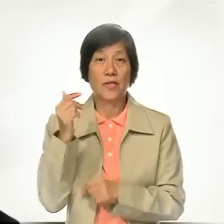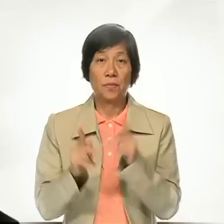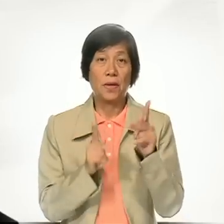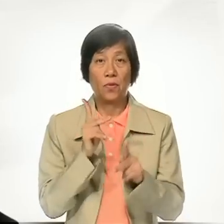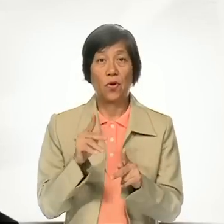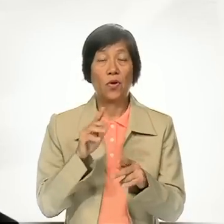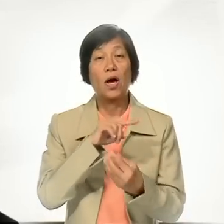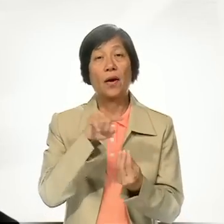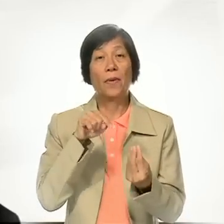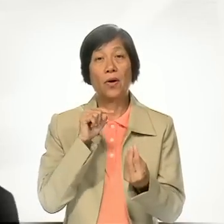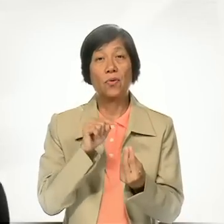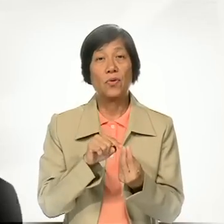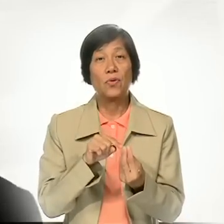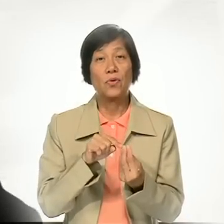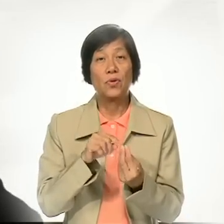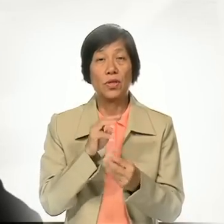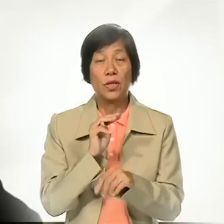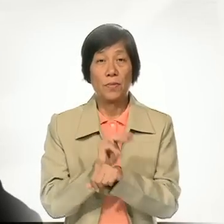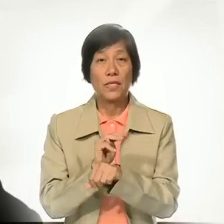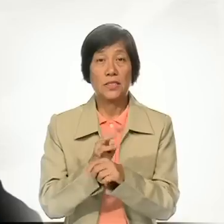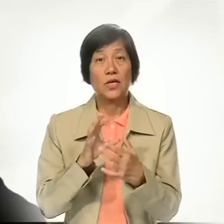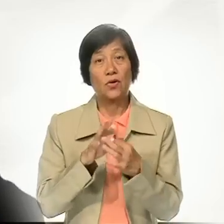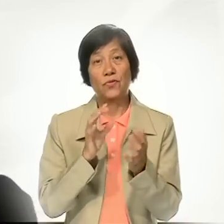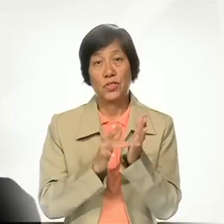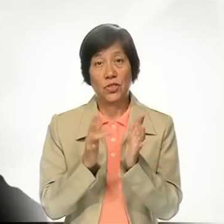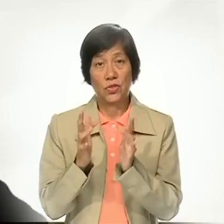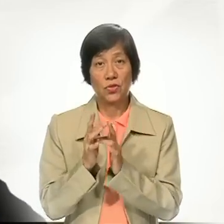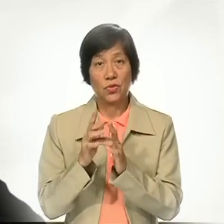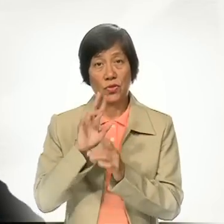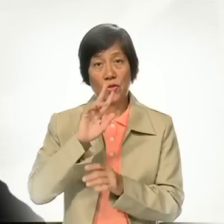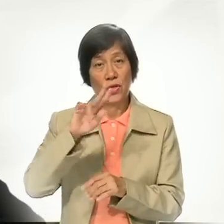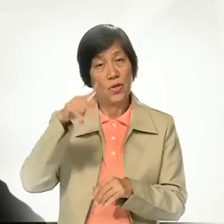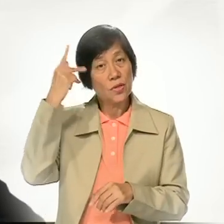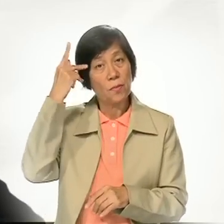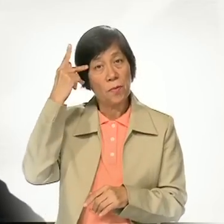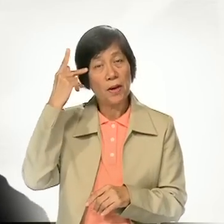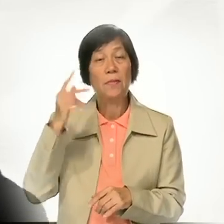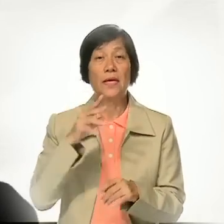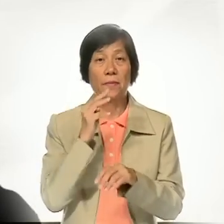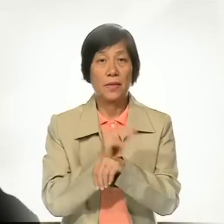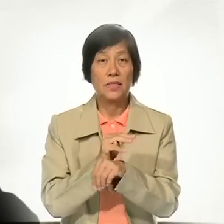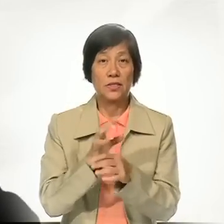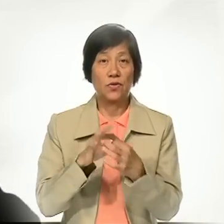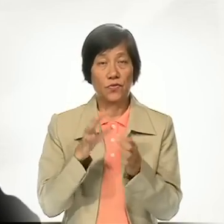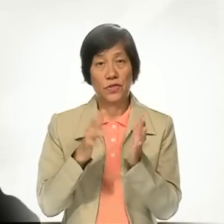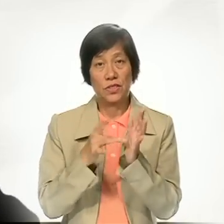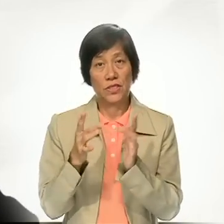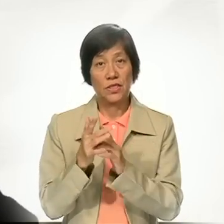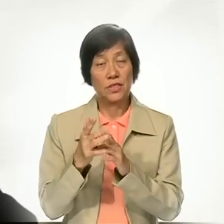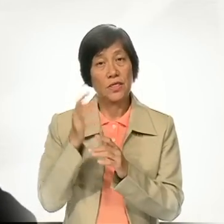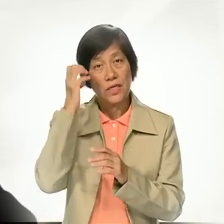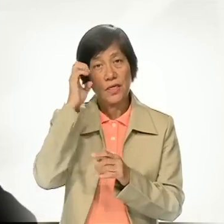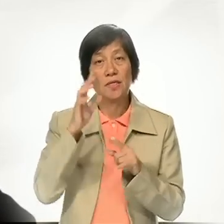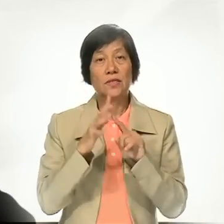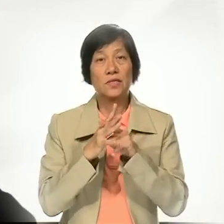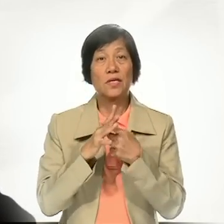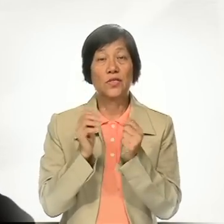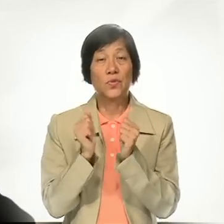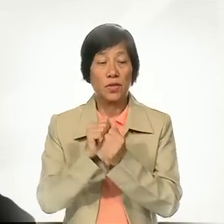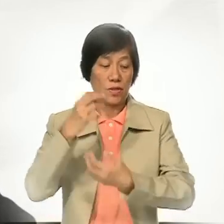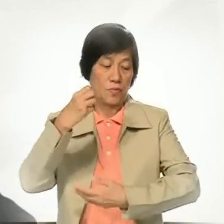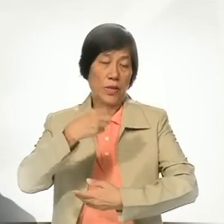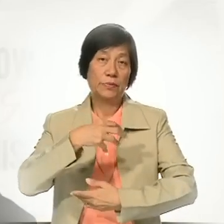about the ministry of Jesus, the public ministry of Jesus, he begins with the